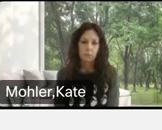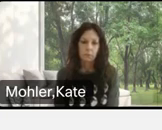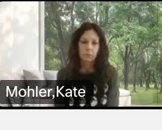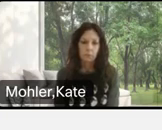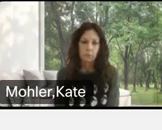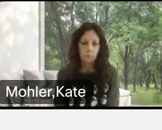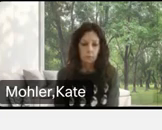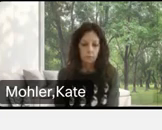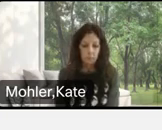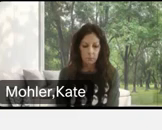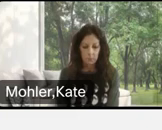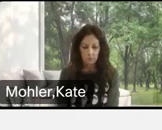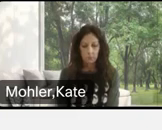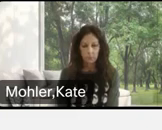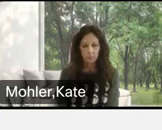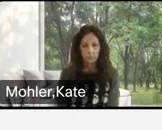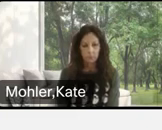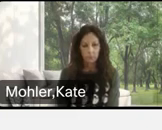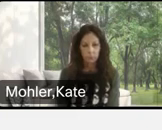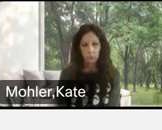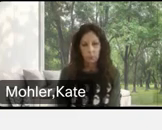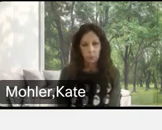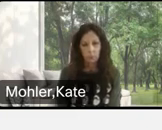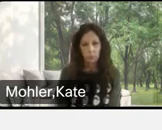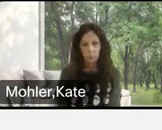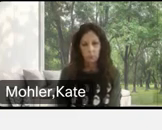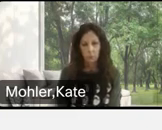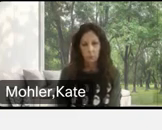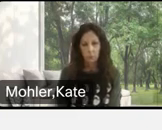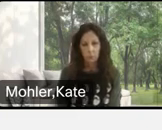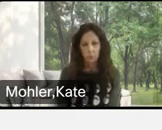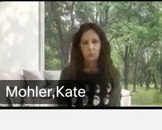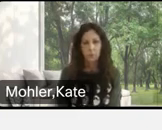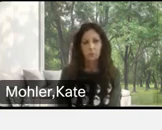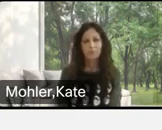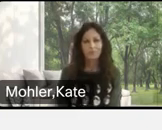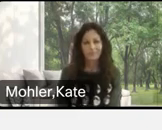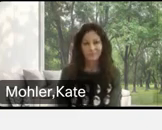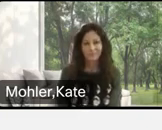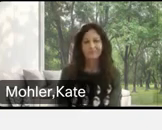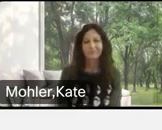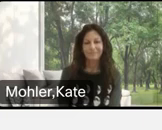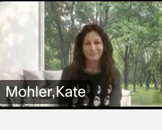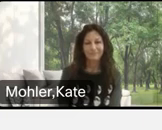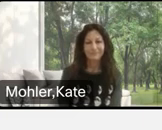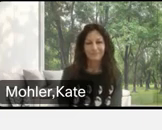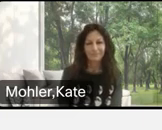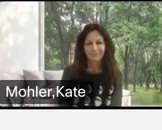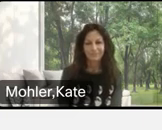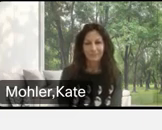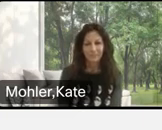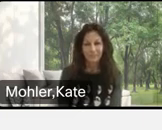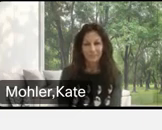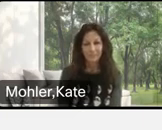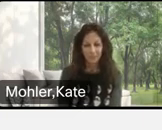And a real reality that a lot of people are facing now is back-to-back meetings. You have one meeting at one campus. You may